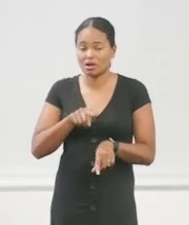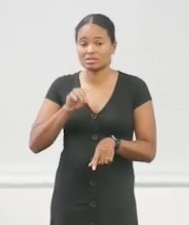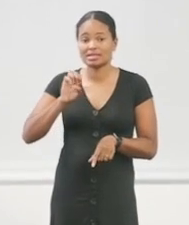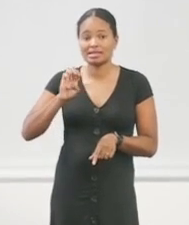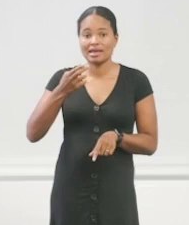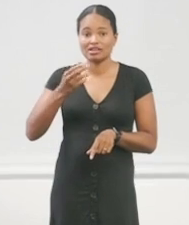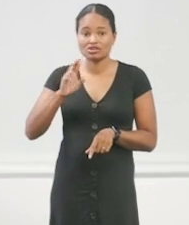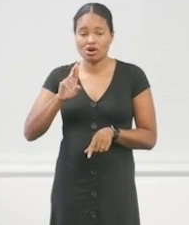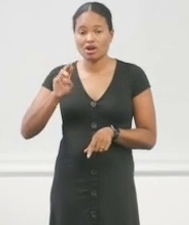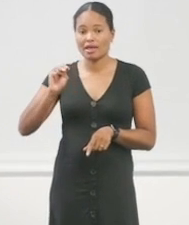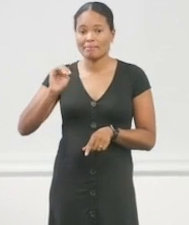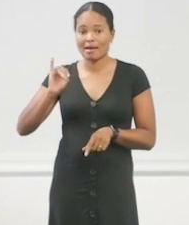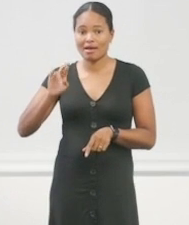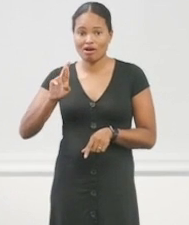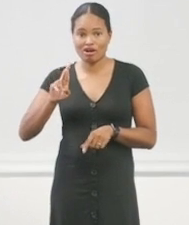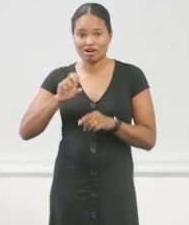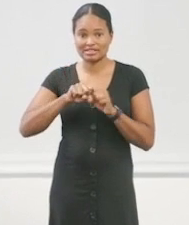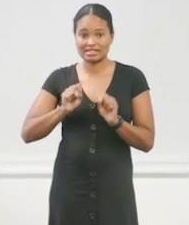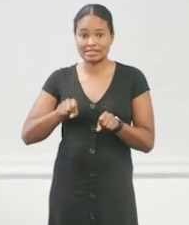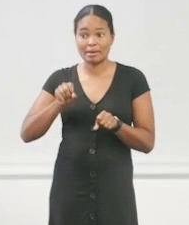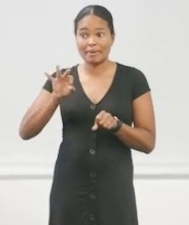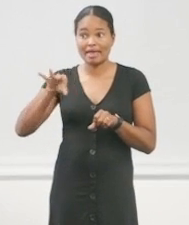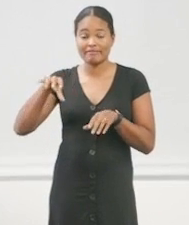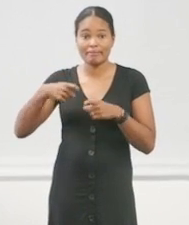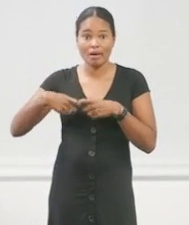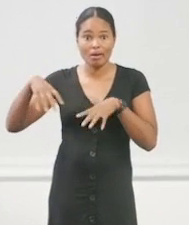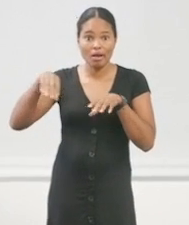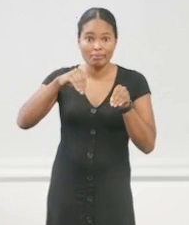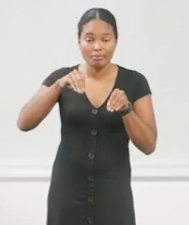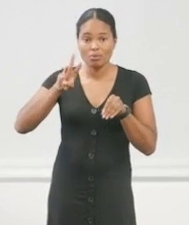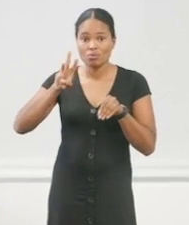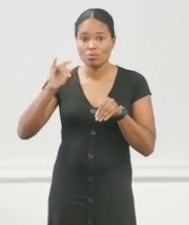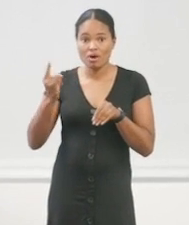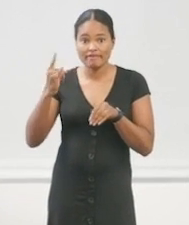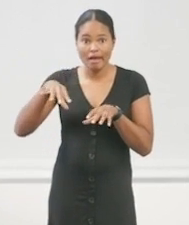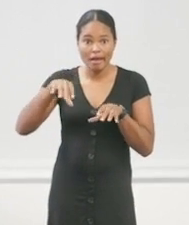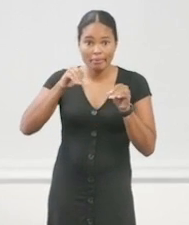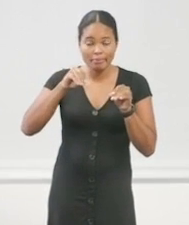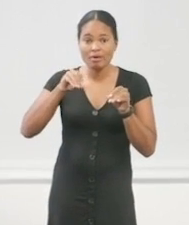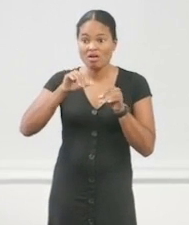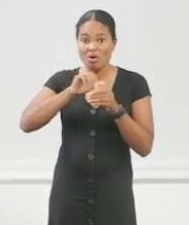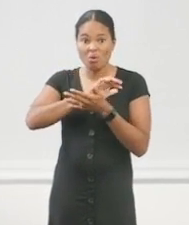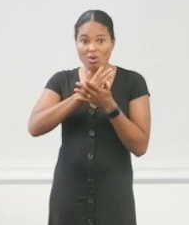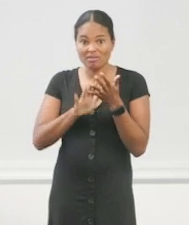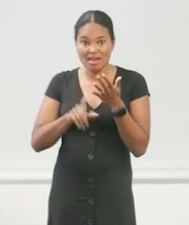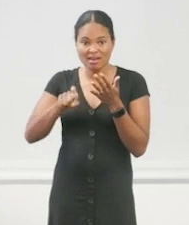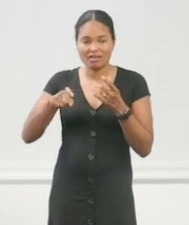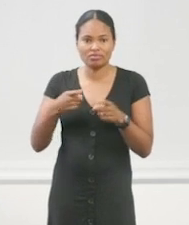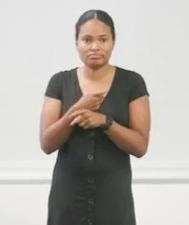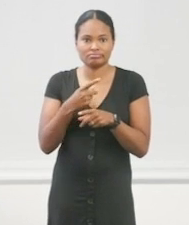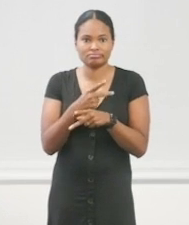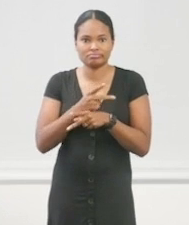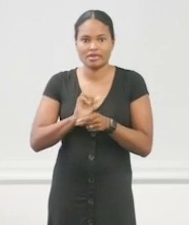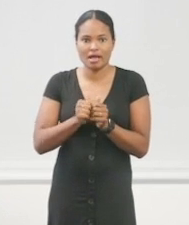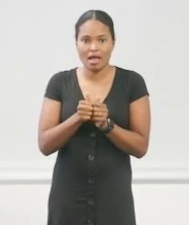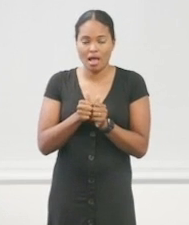EMIR systems, when the power goes out or the Wi-Fi goes out, all those systems, we have to figure out how do we do it. So we have to go back to